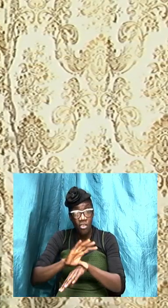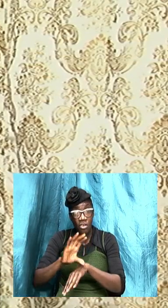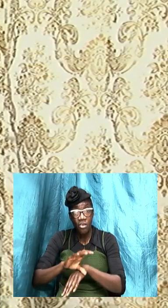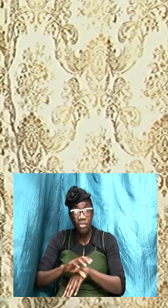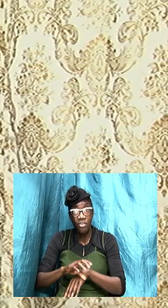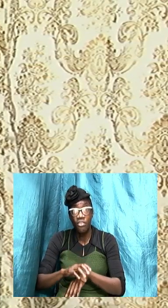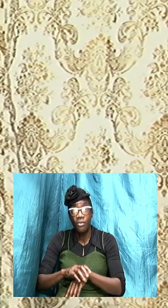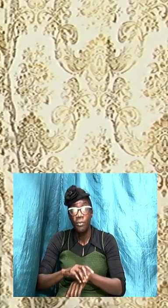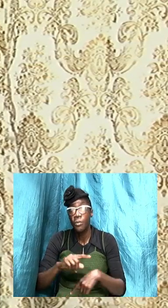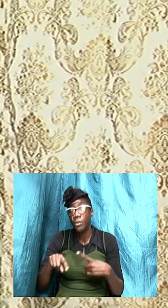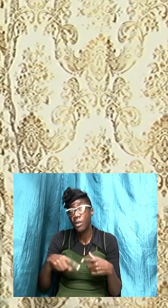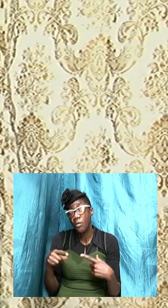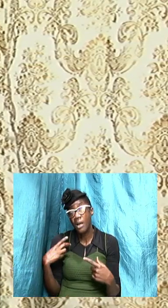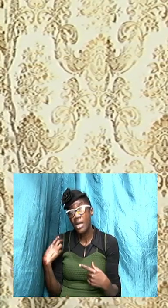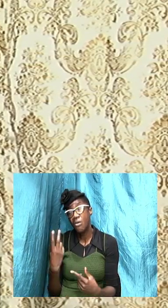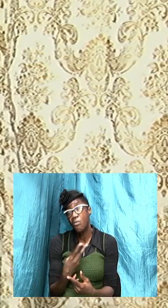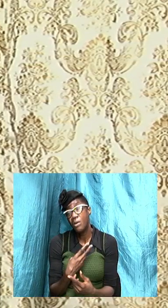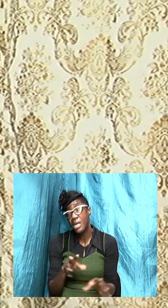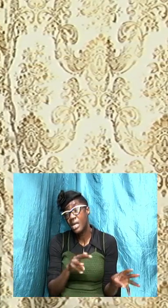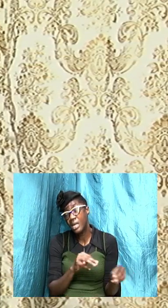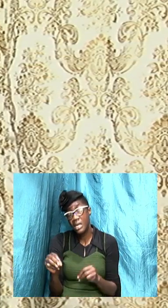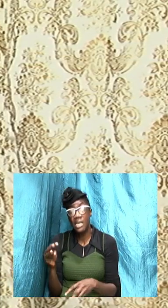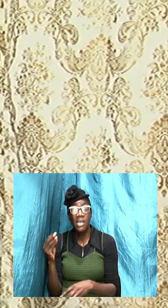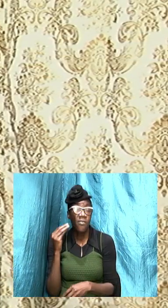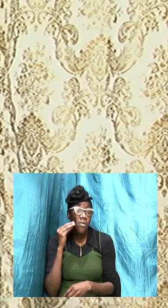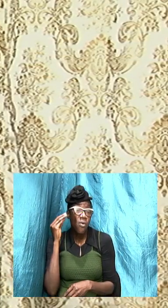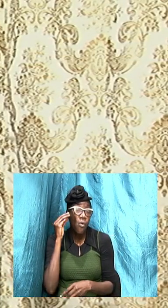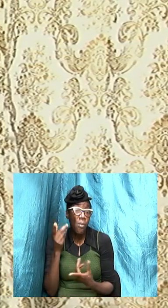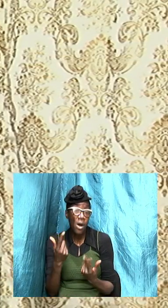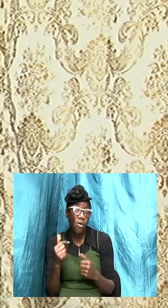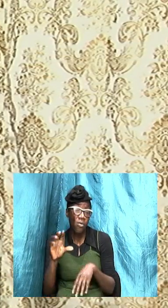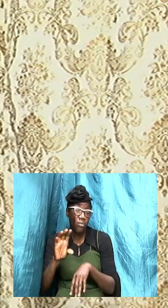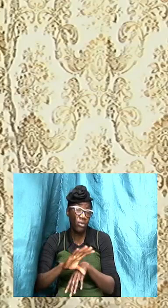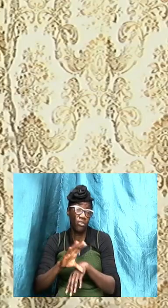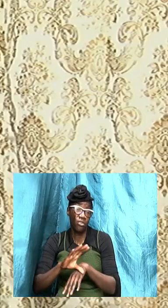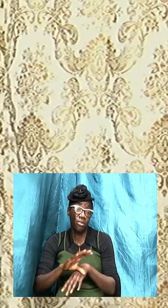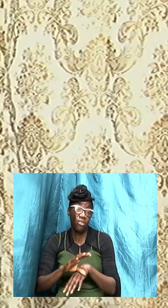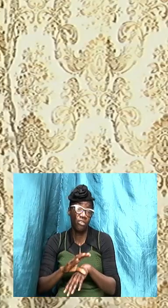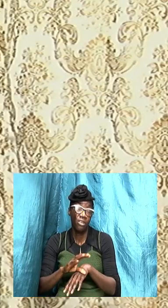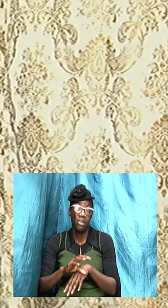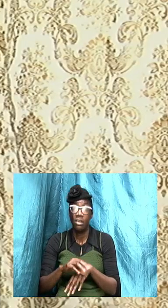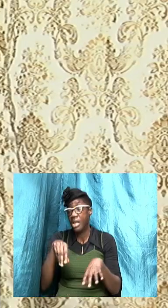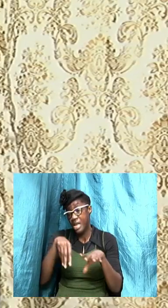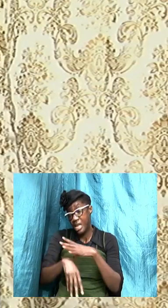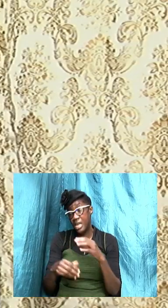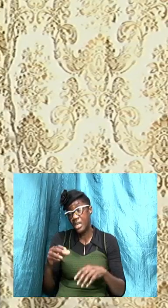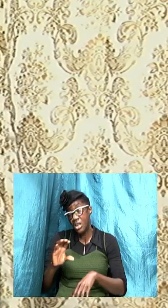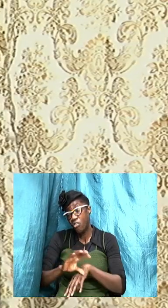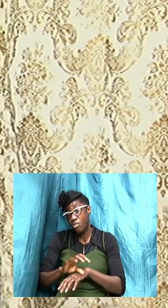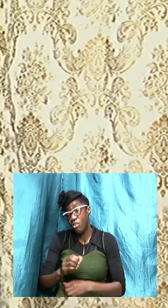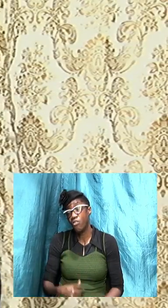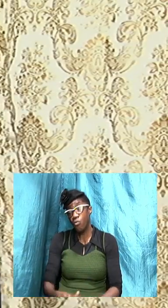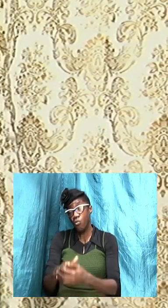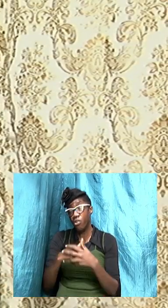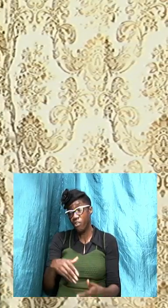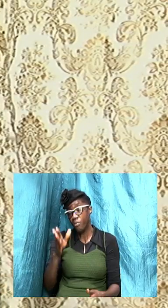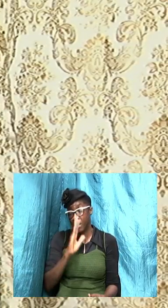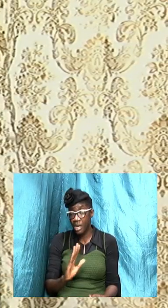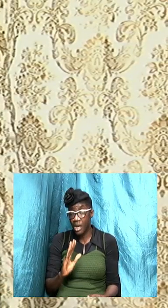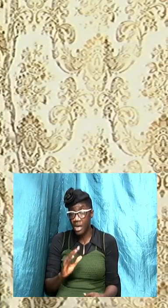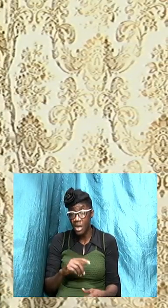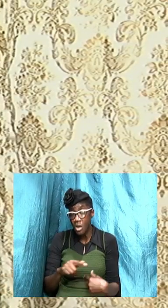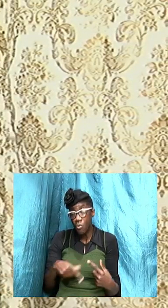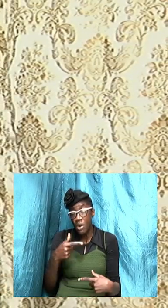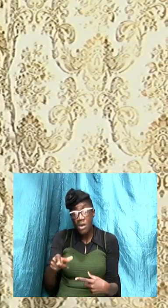I can tell you this when we leave our homes and come to church we are in church worshiping God but you see when we are